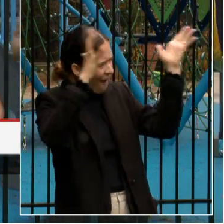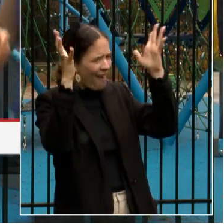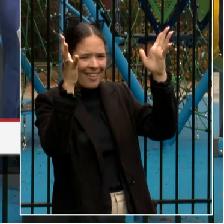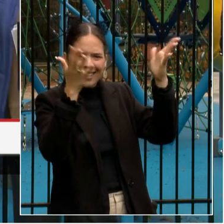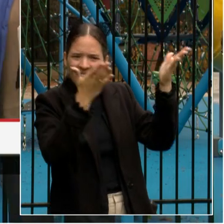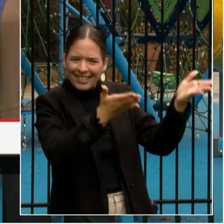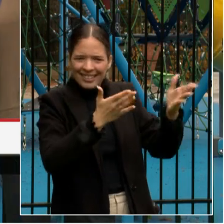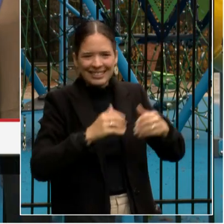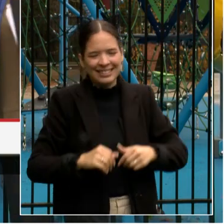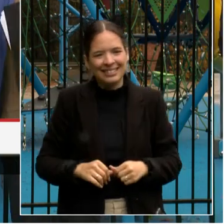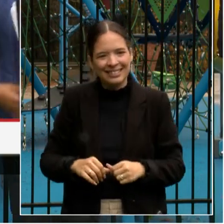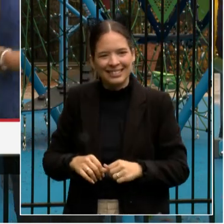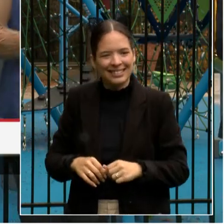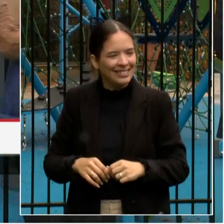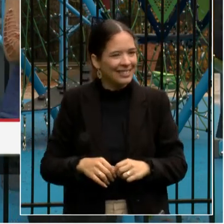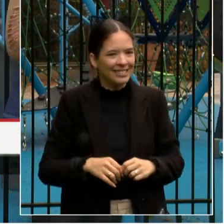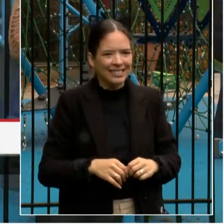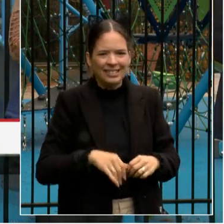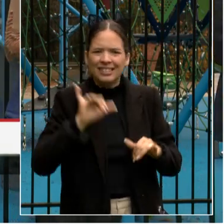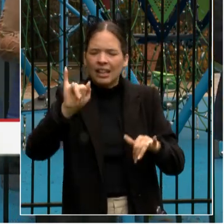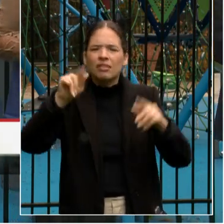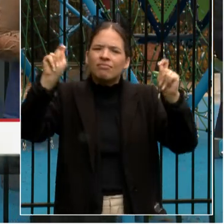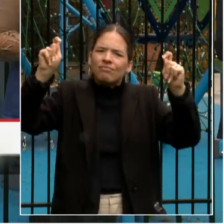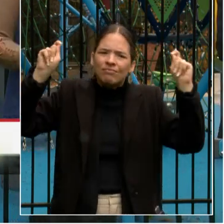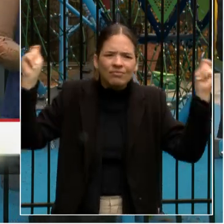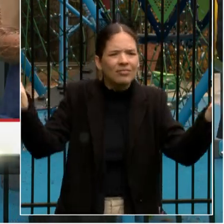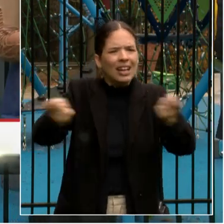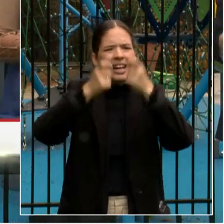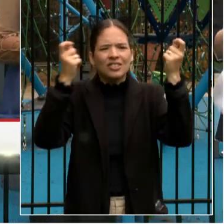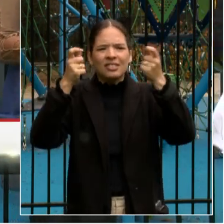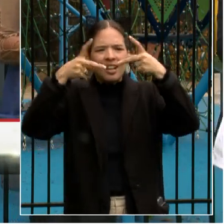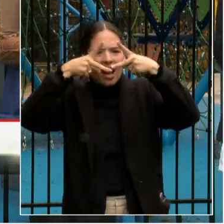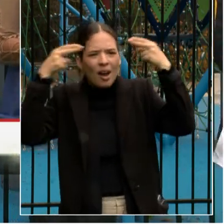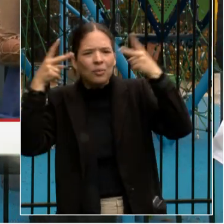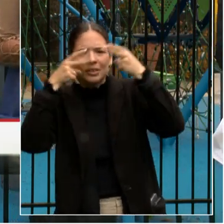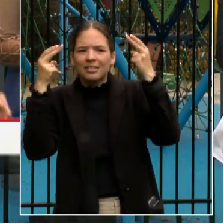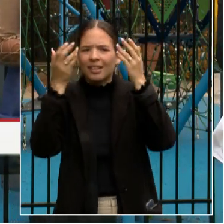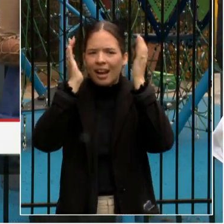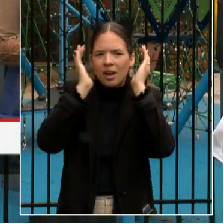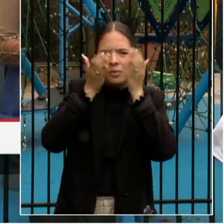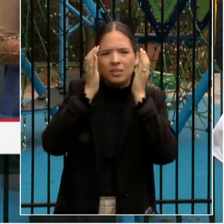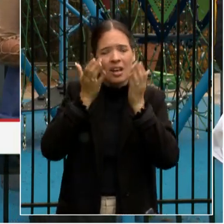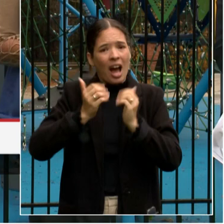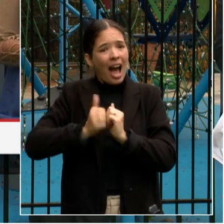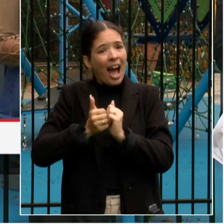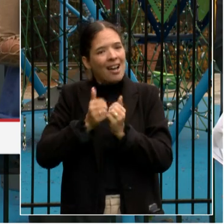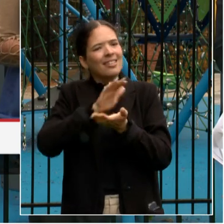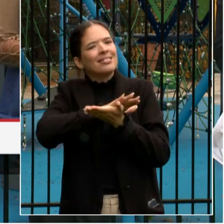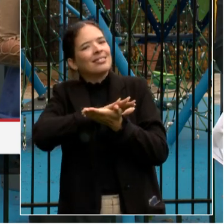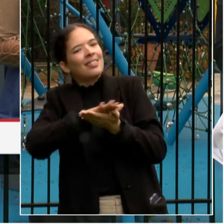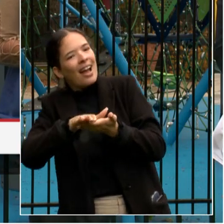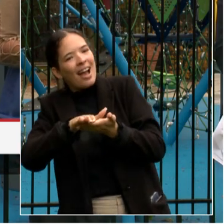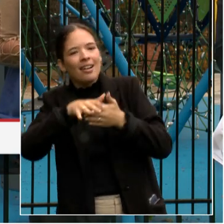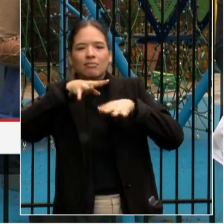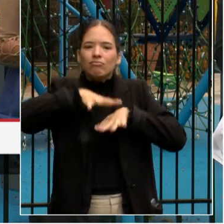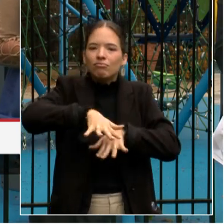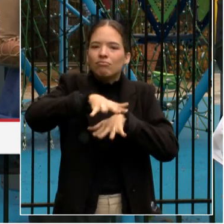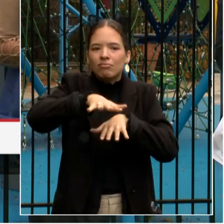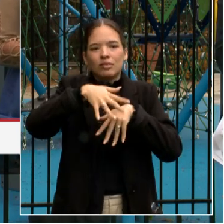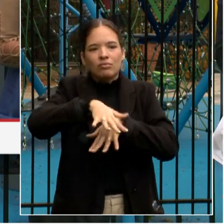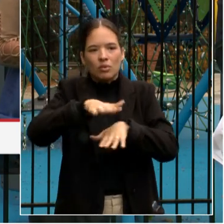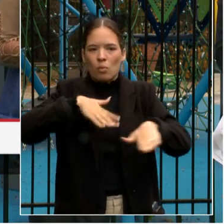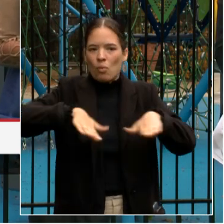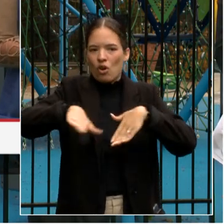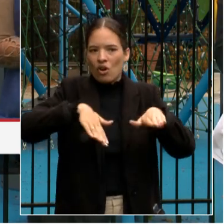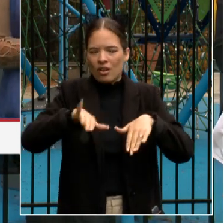Your sense of celebrating the day of Halloween with a Kindness Walk and also your food drive is extremely impressive. And